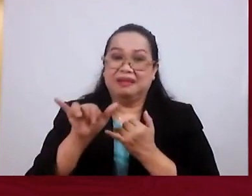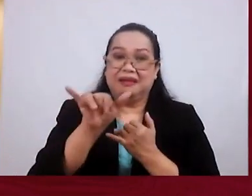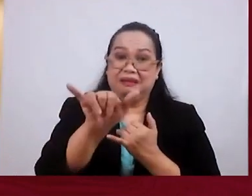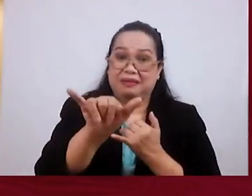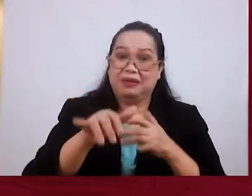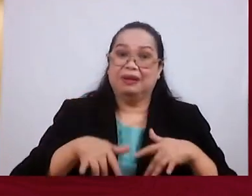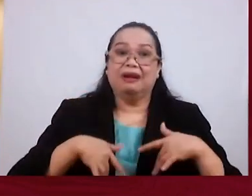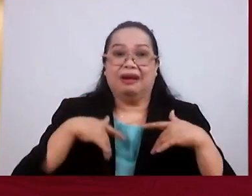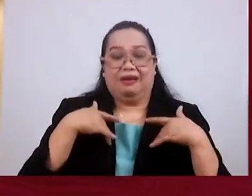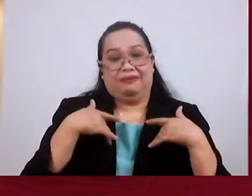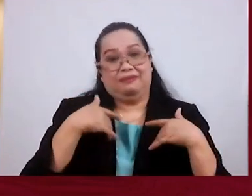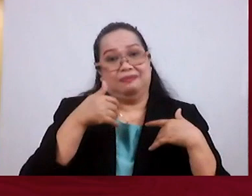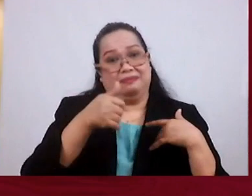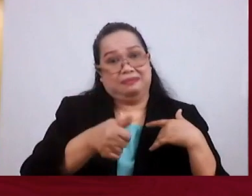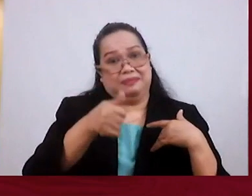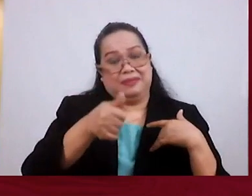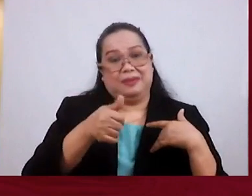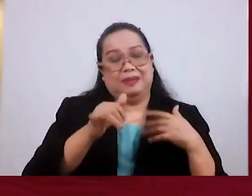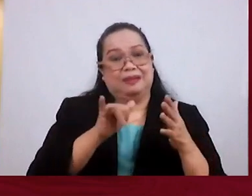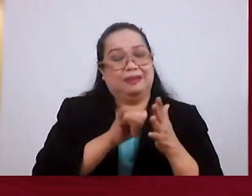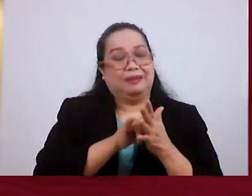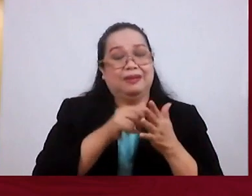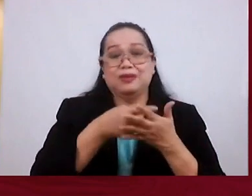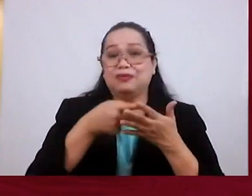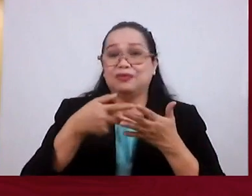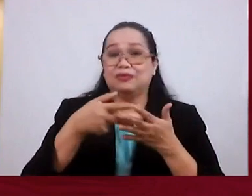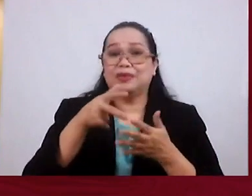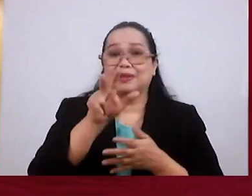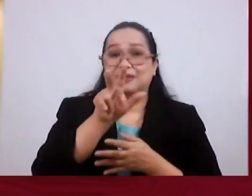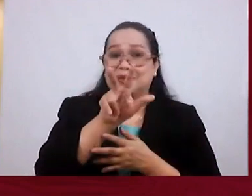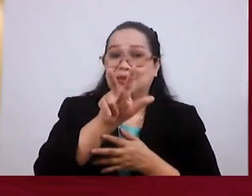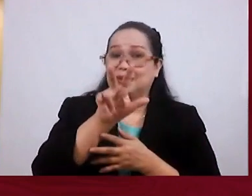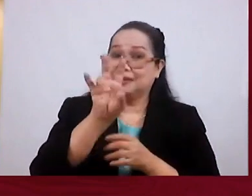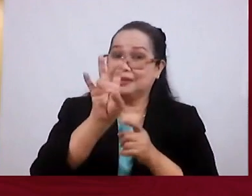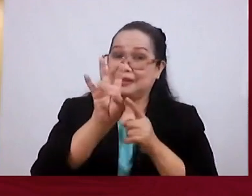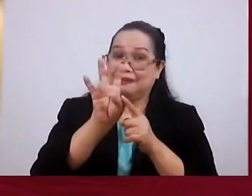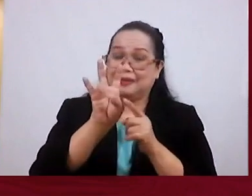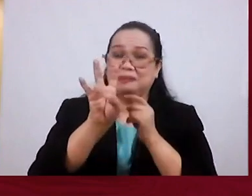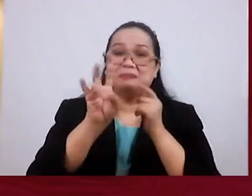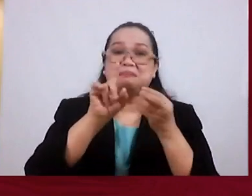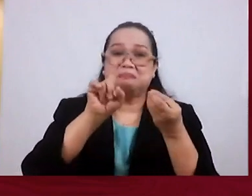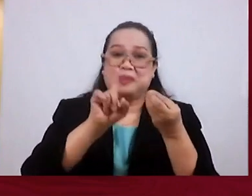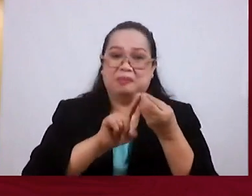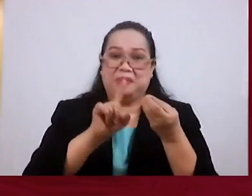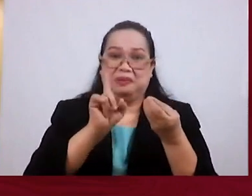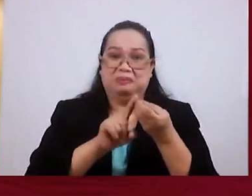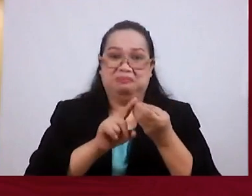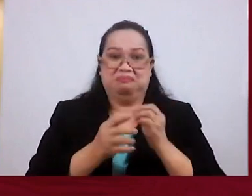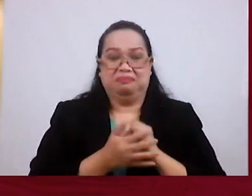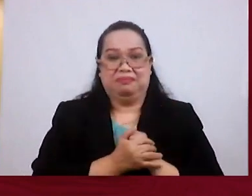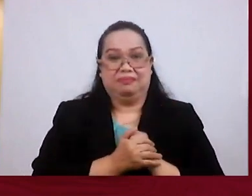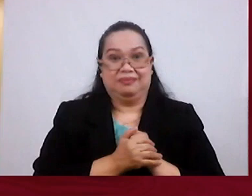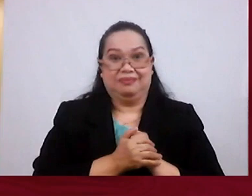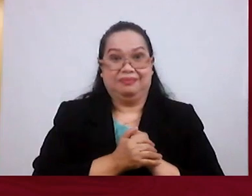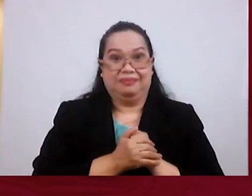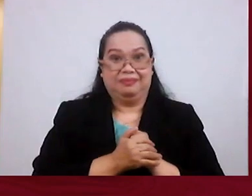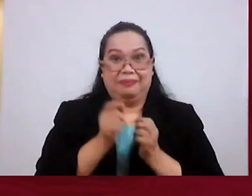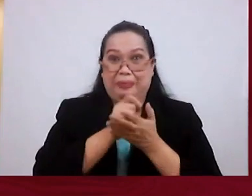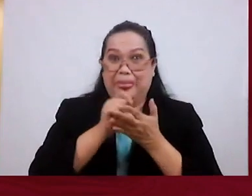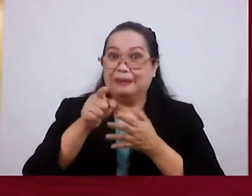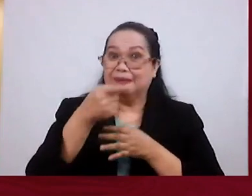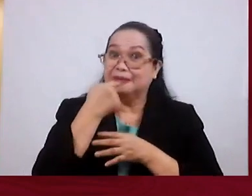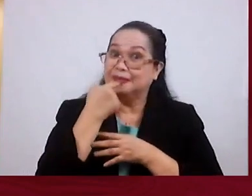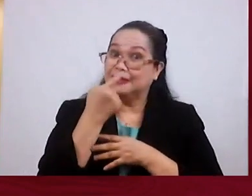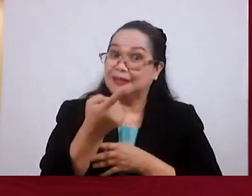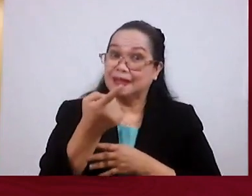Itself And That's What Verse 37 Is Saying Beloved The writer Is